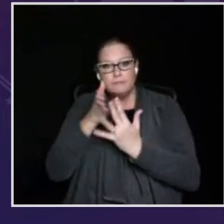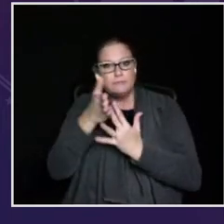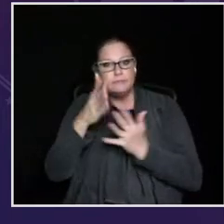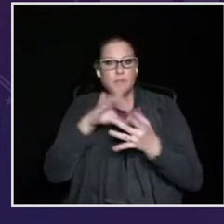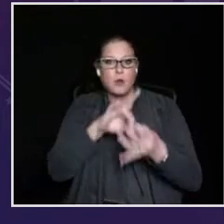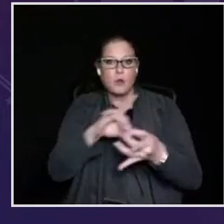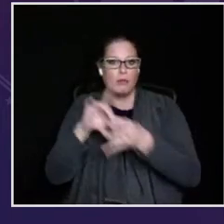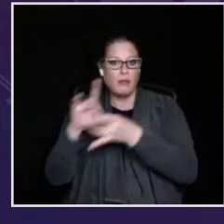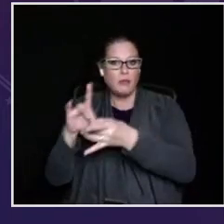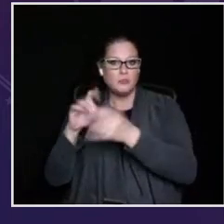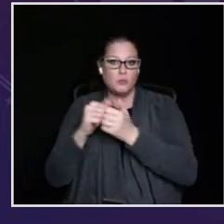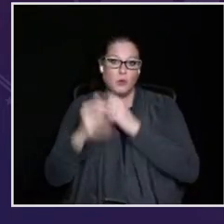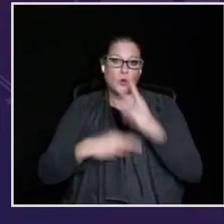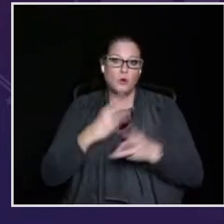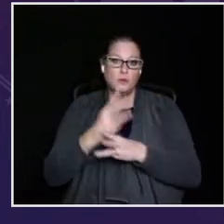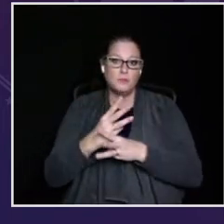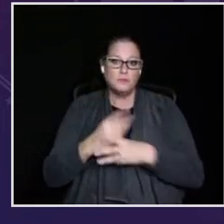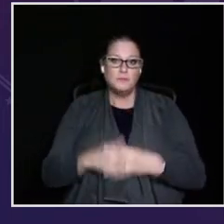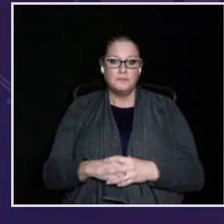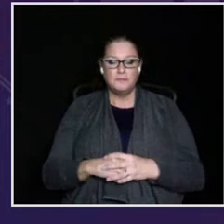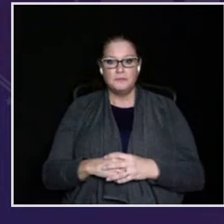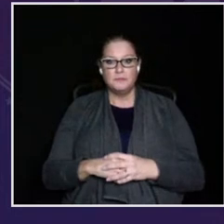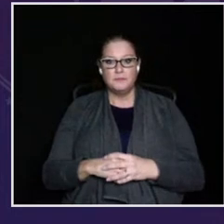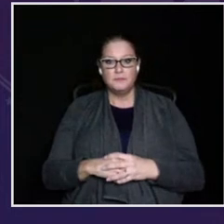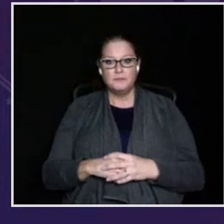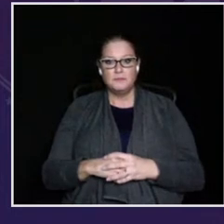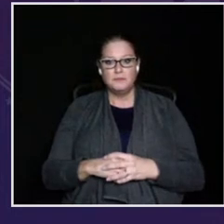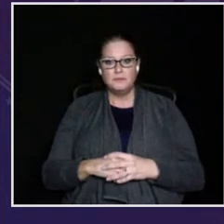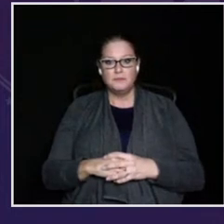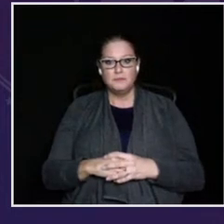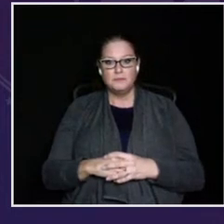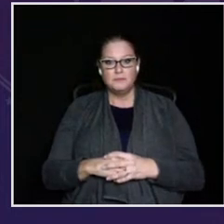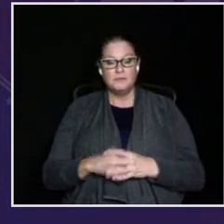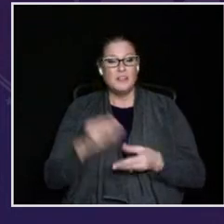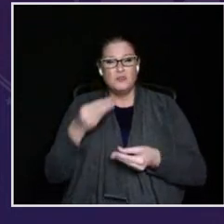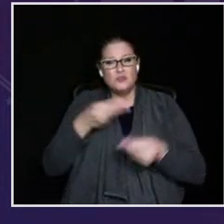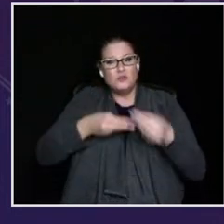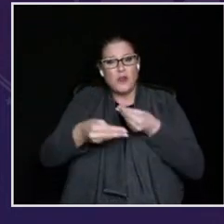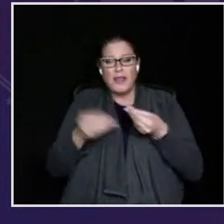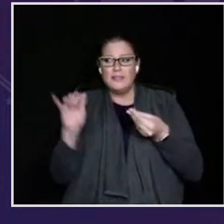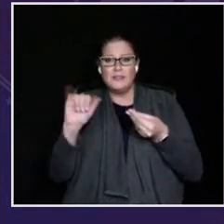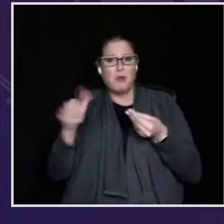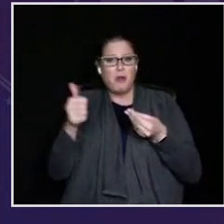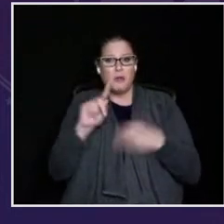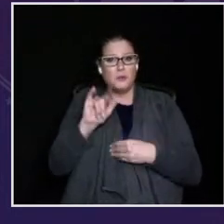that come with the honor as we navigate our relationships with the world.